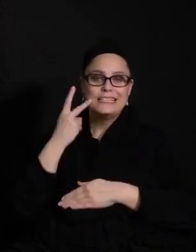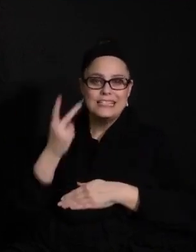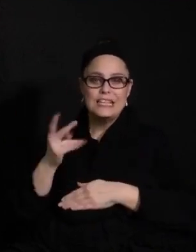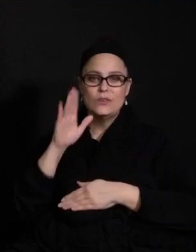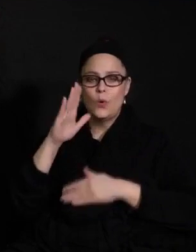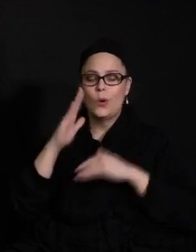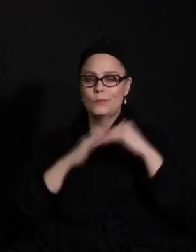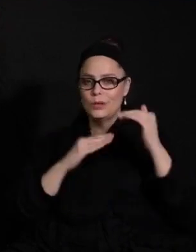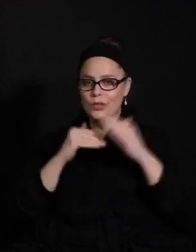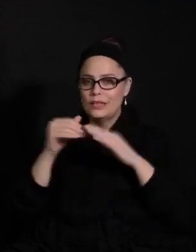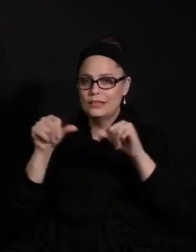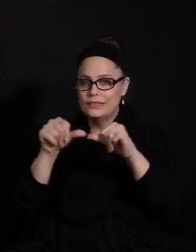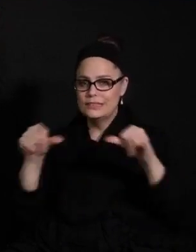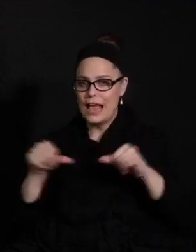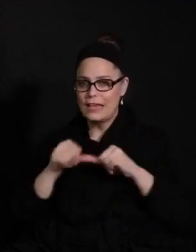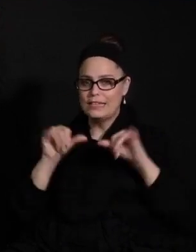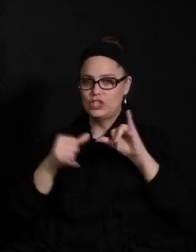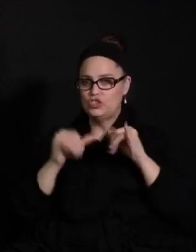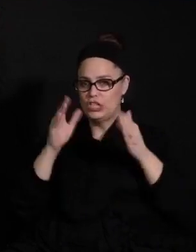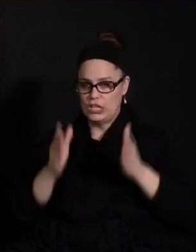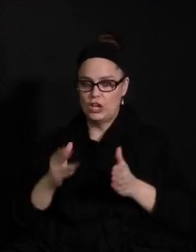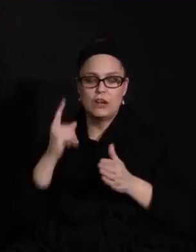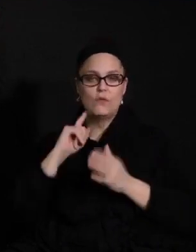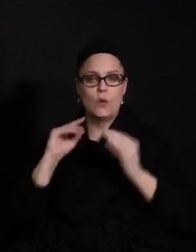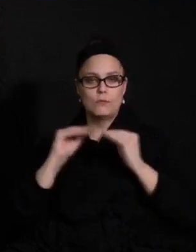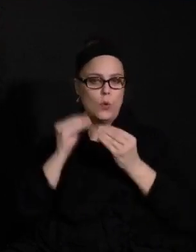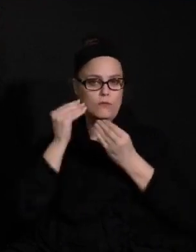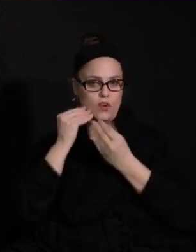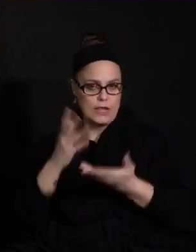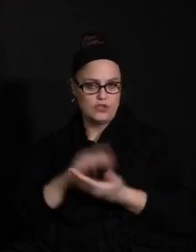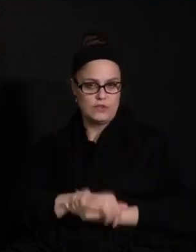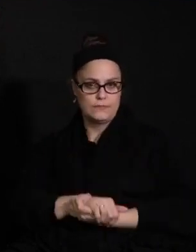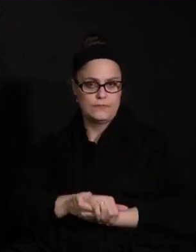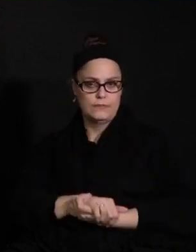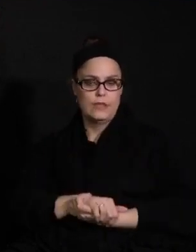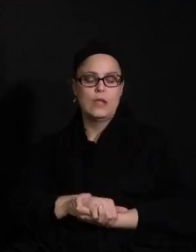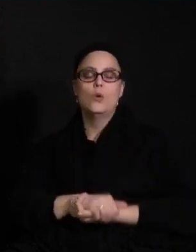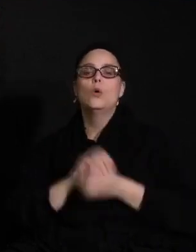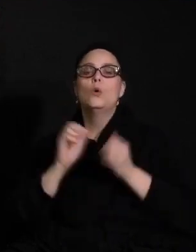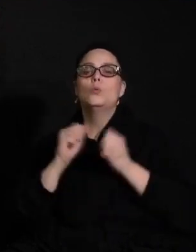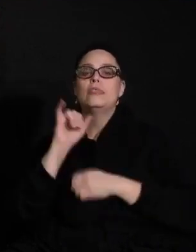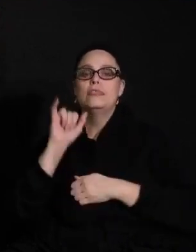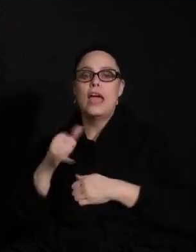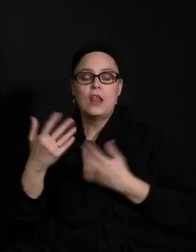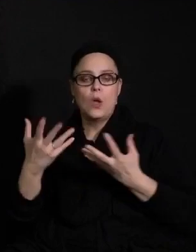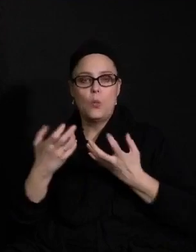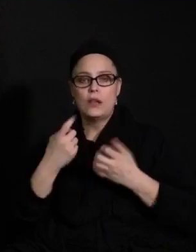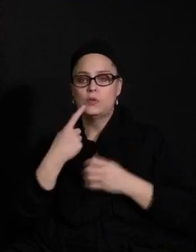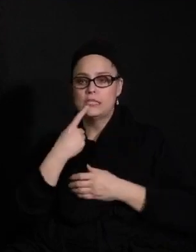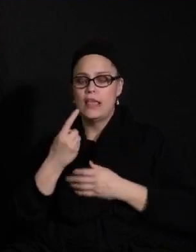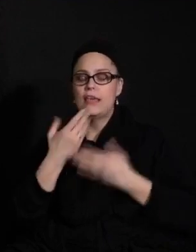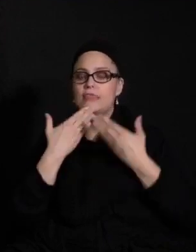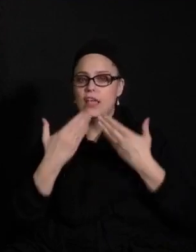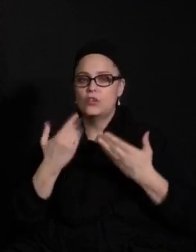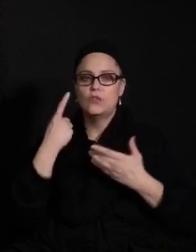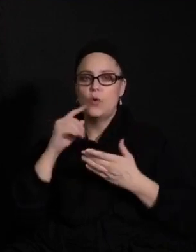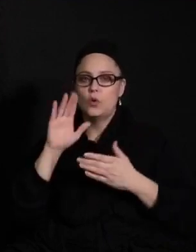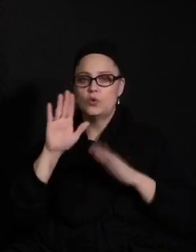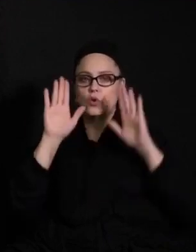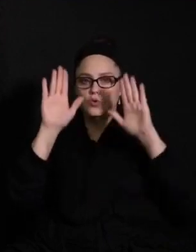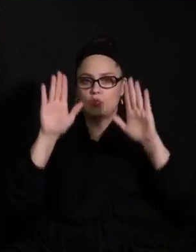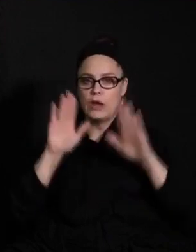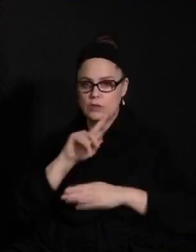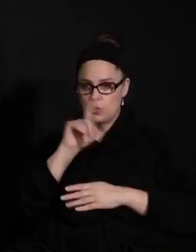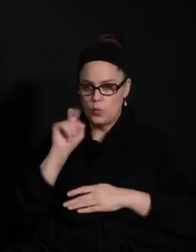additional information. And with that, everyone, I want to say, first of all, thank you for the great questions and